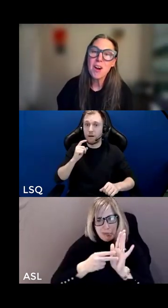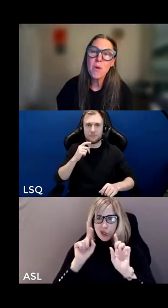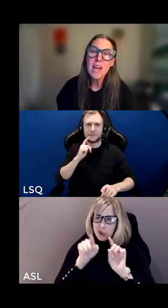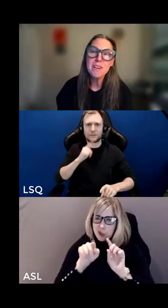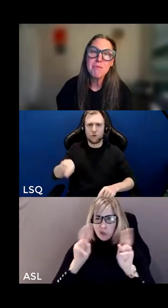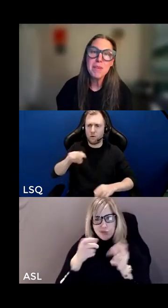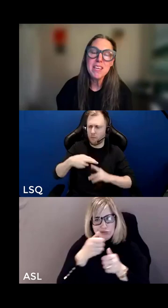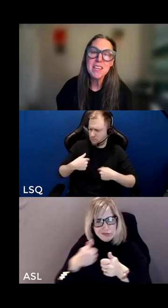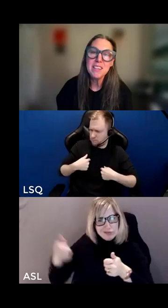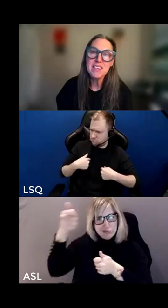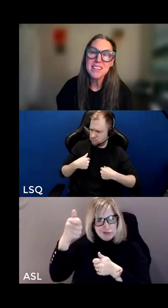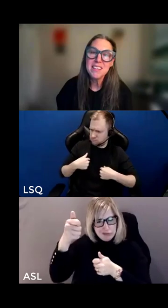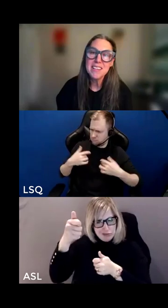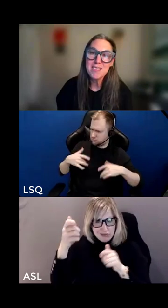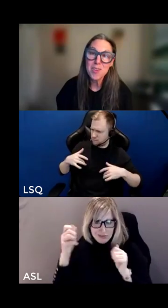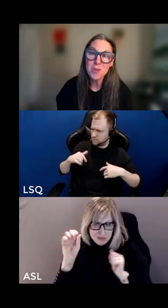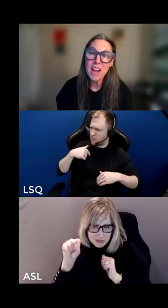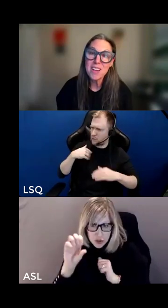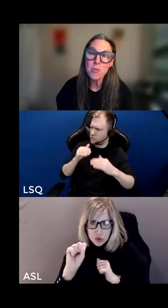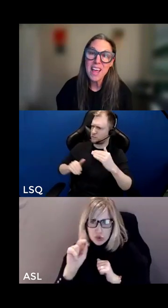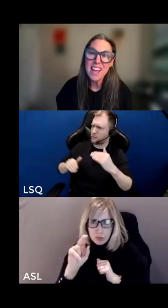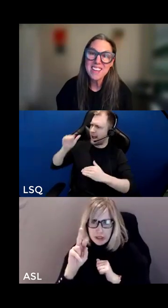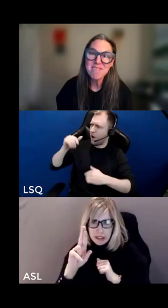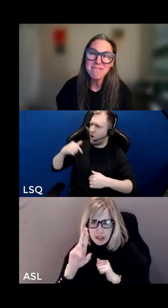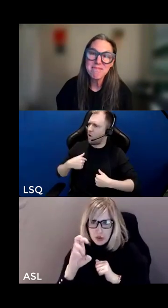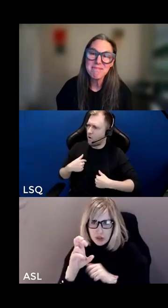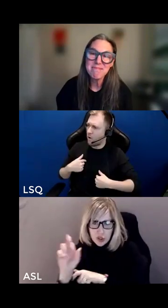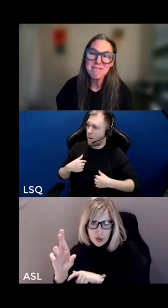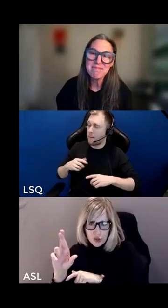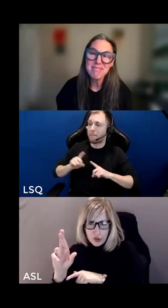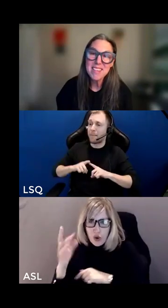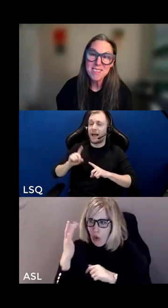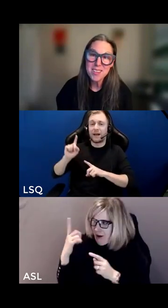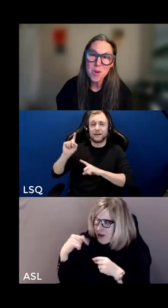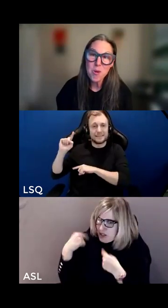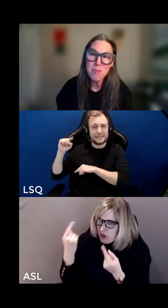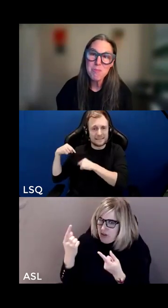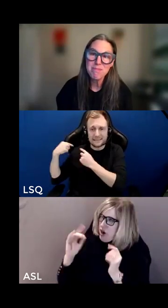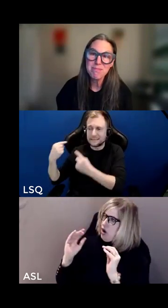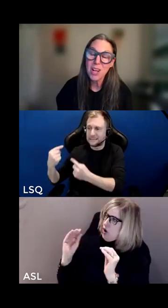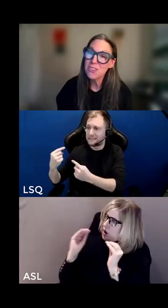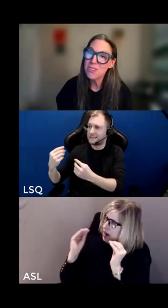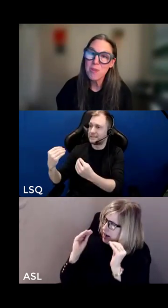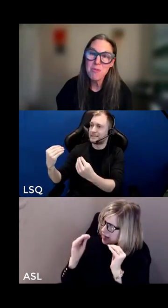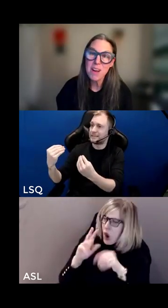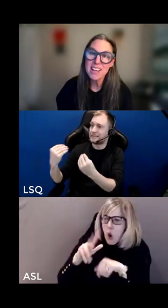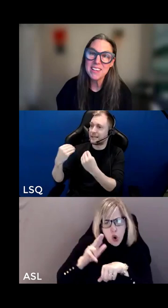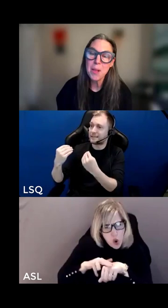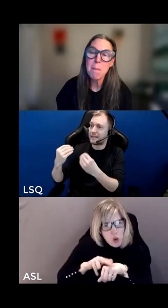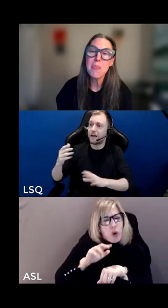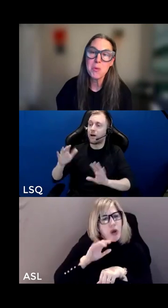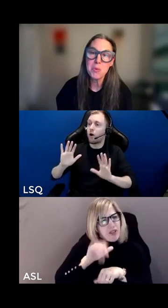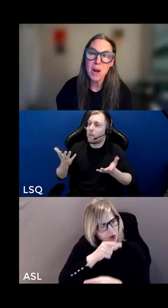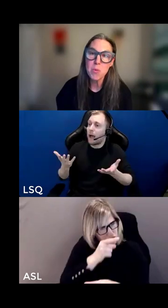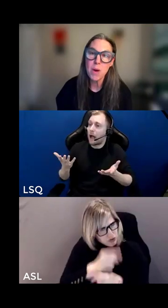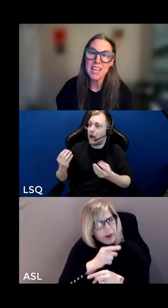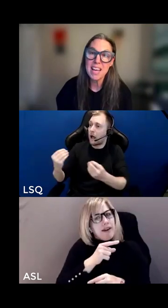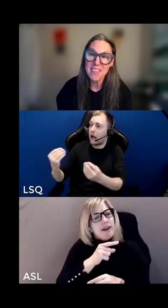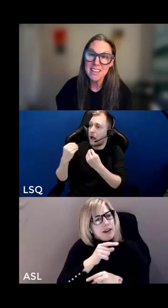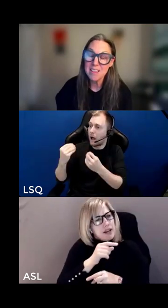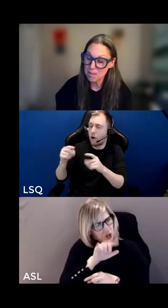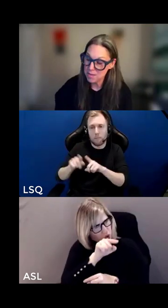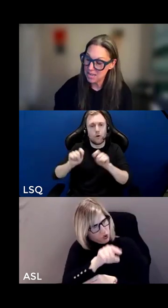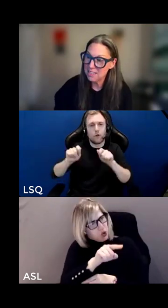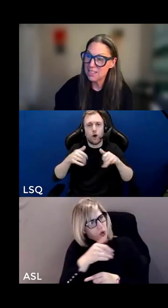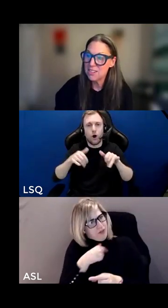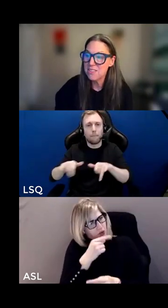been taught that our way of being is the right way is the norm not just one way but the right way